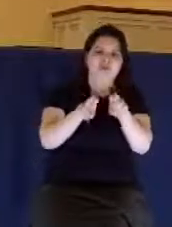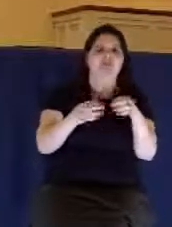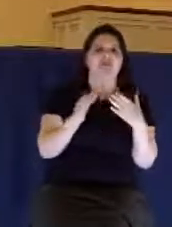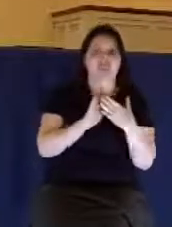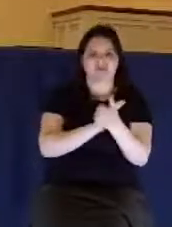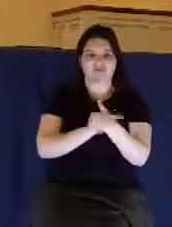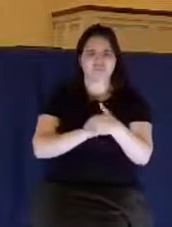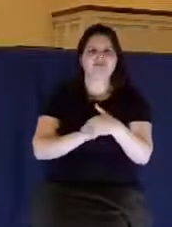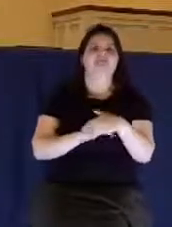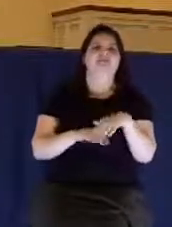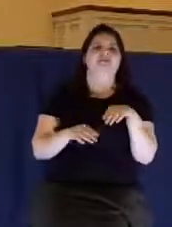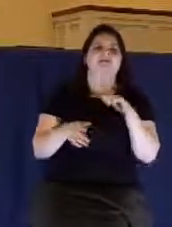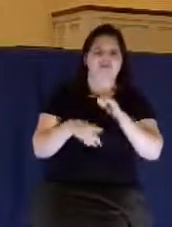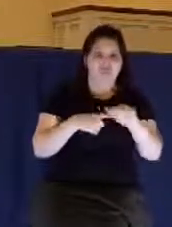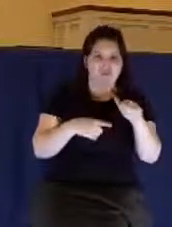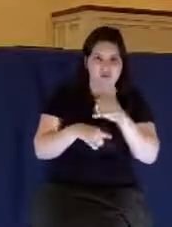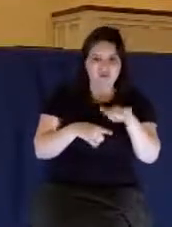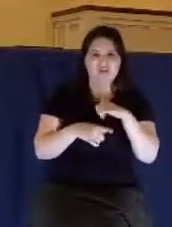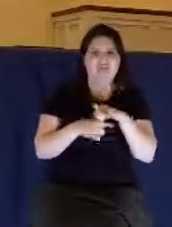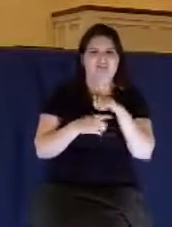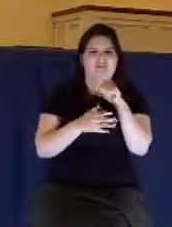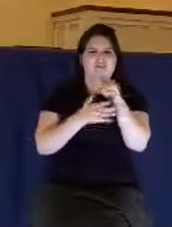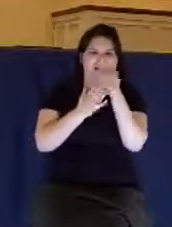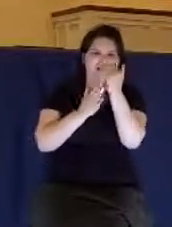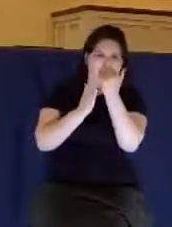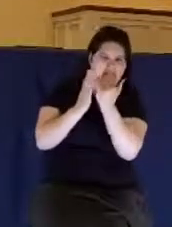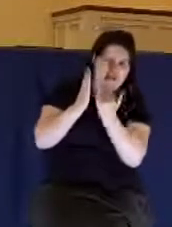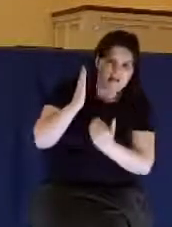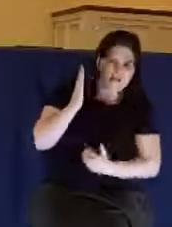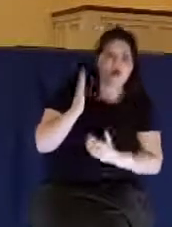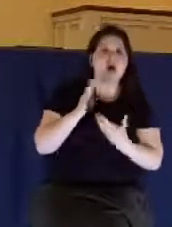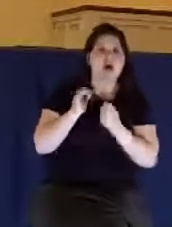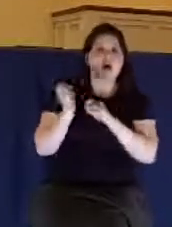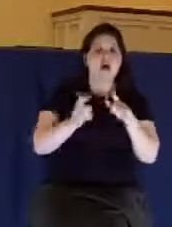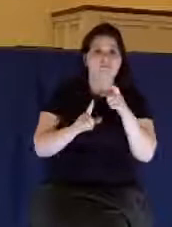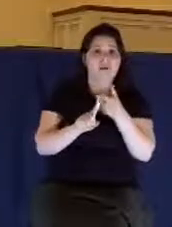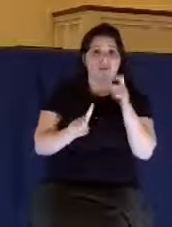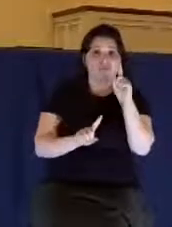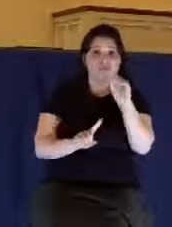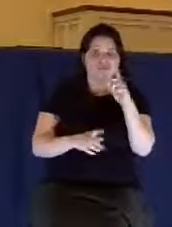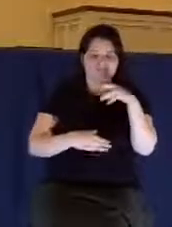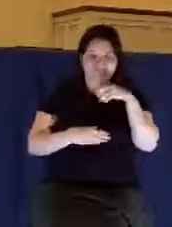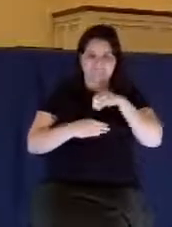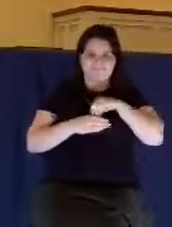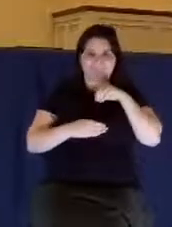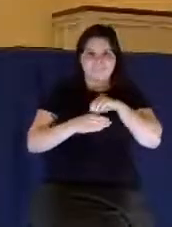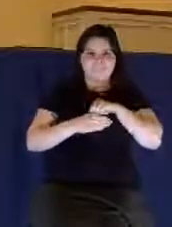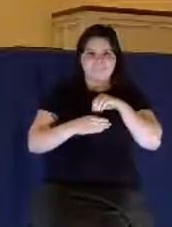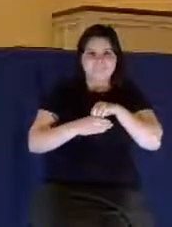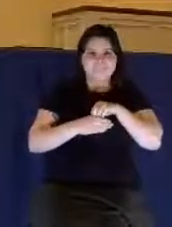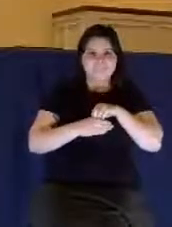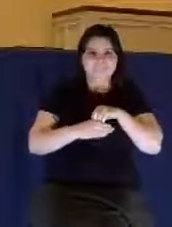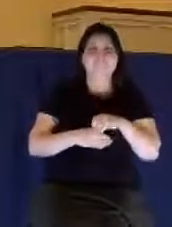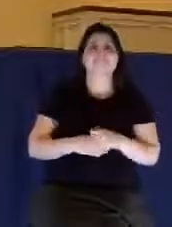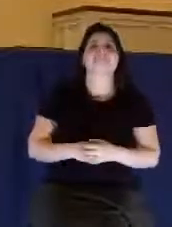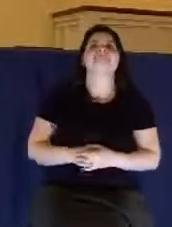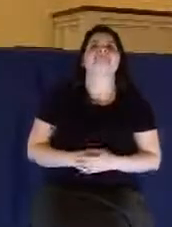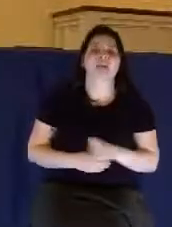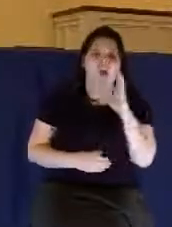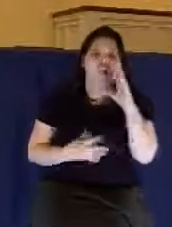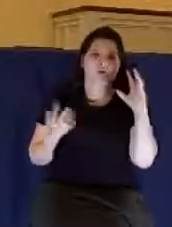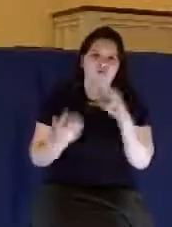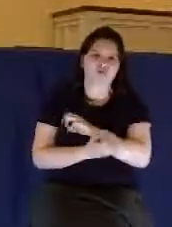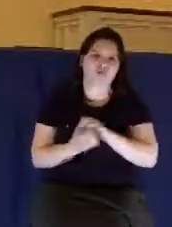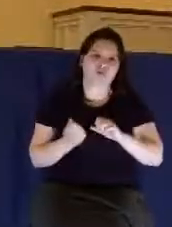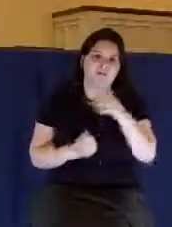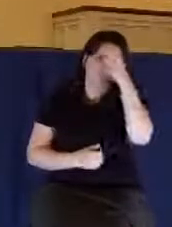pride, foolishness. All these evil things come from within and defile a man. And James